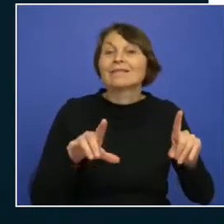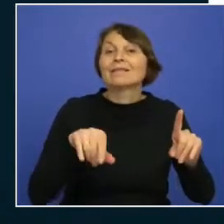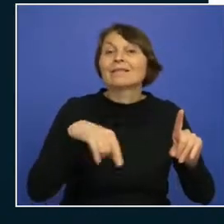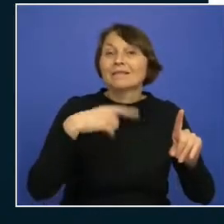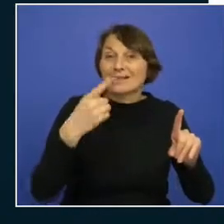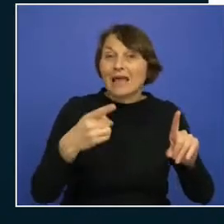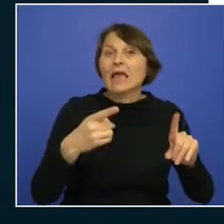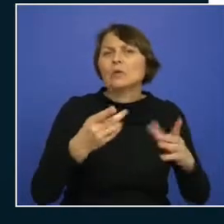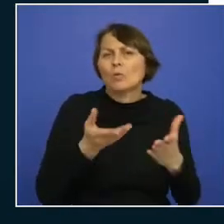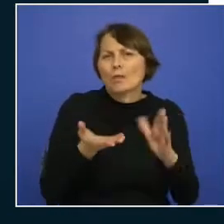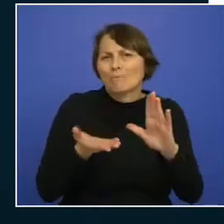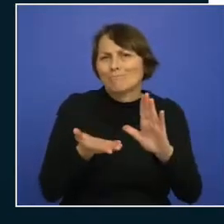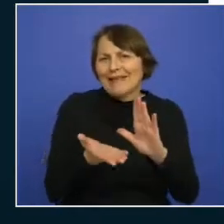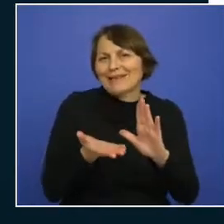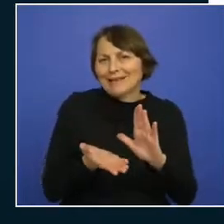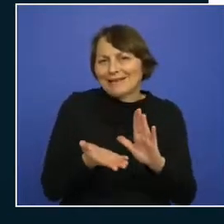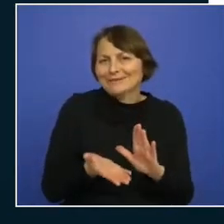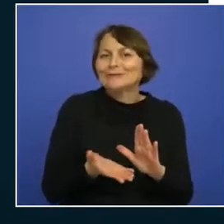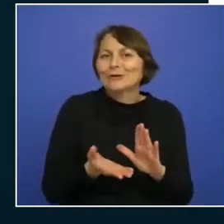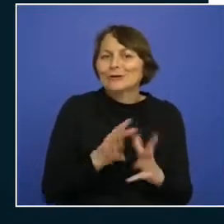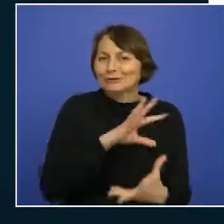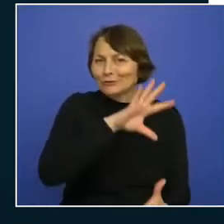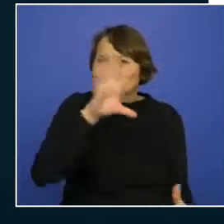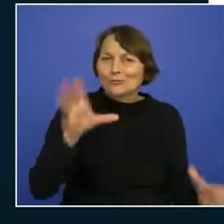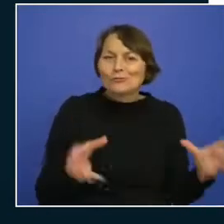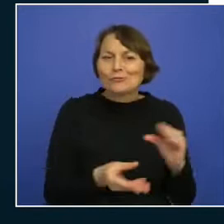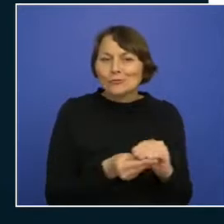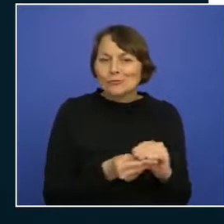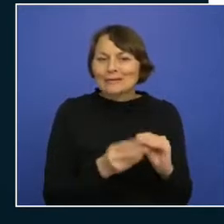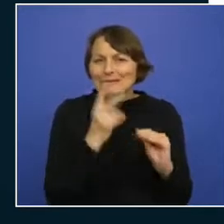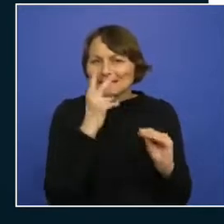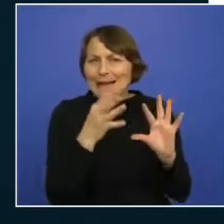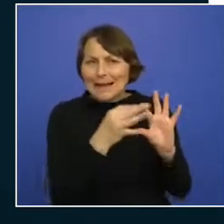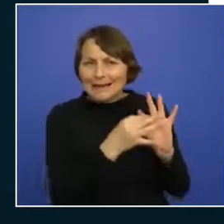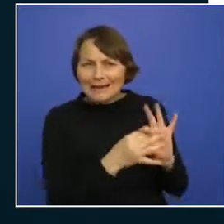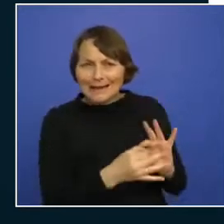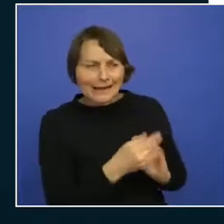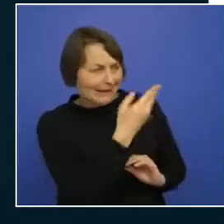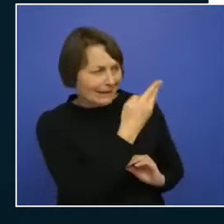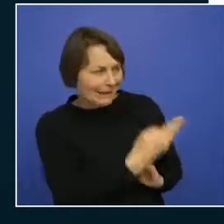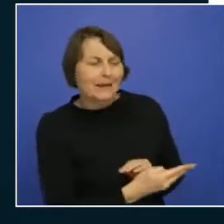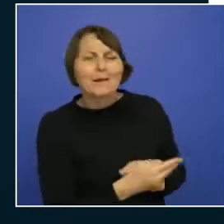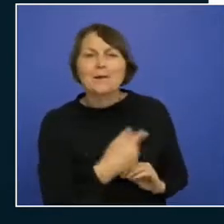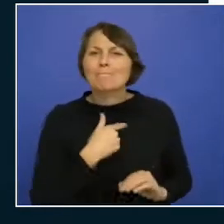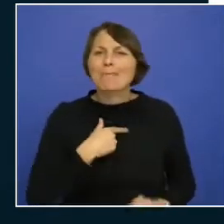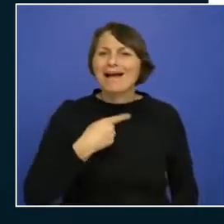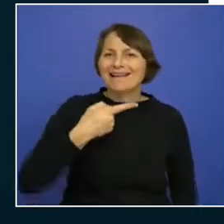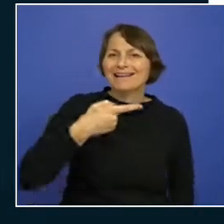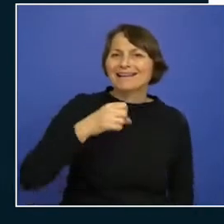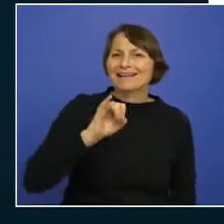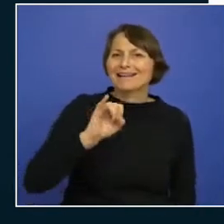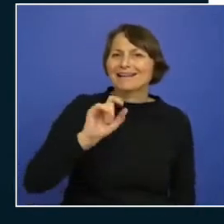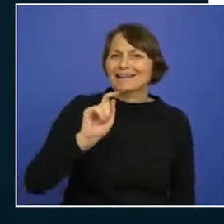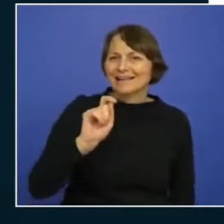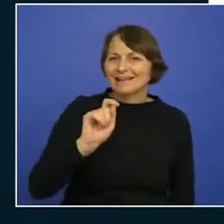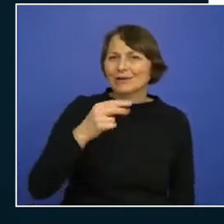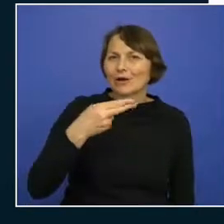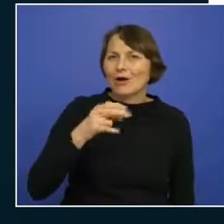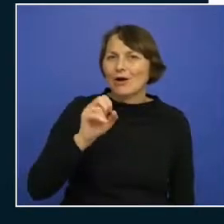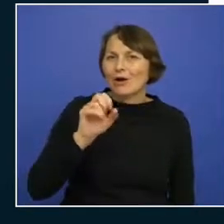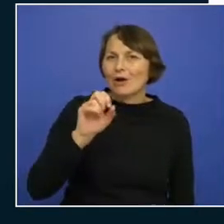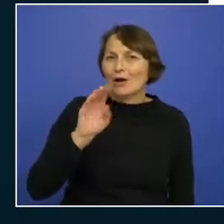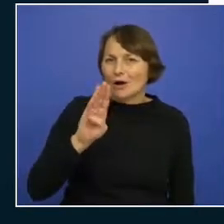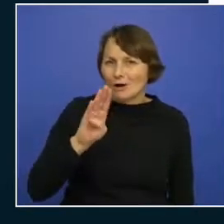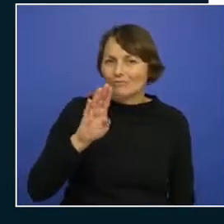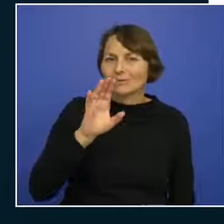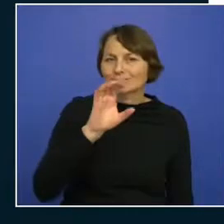so it's just like a tutorial included in here it links to to my github I don't know if this opens in a new page no it doesn't